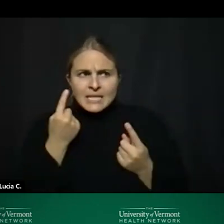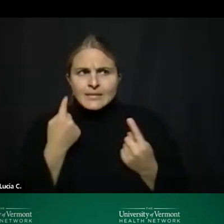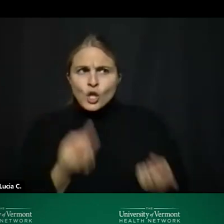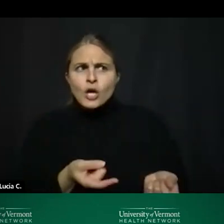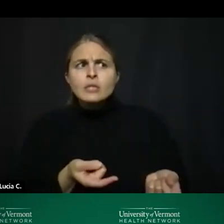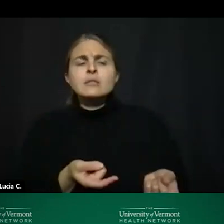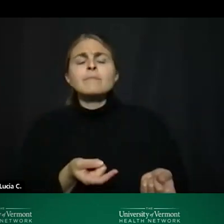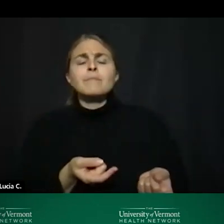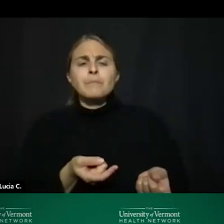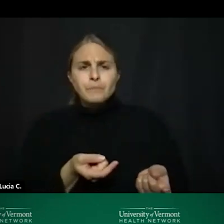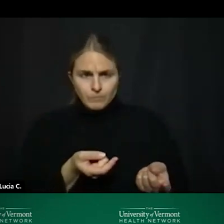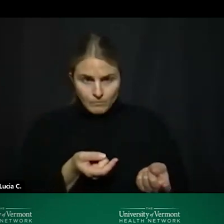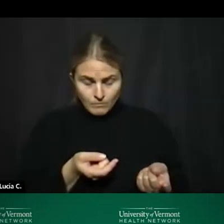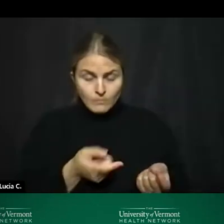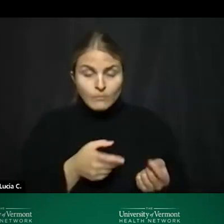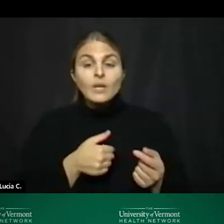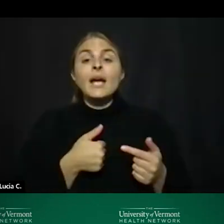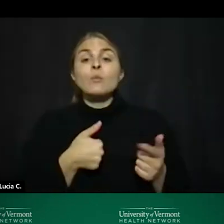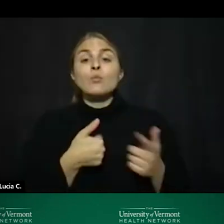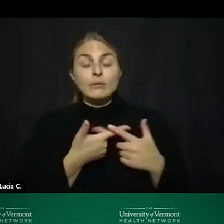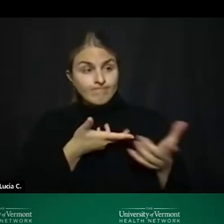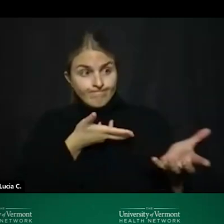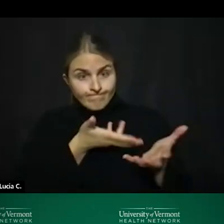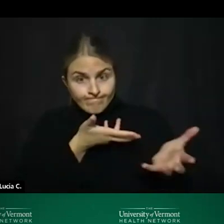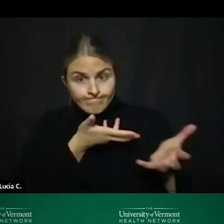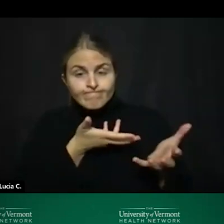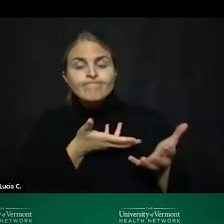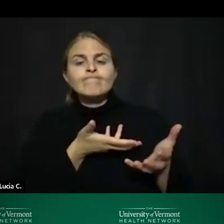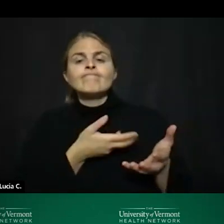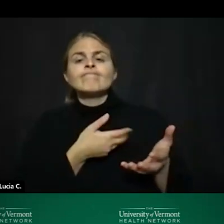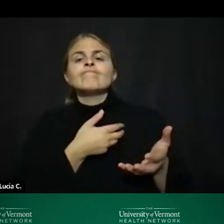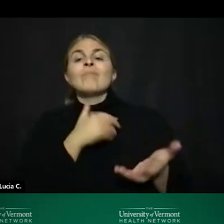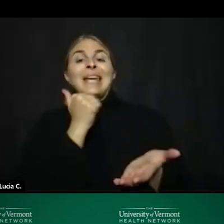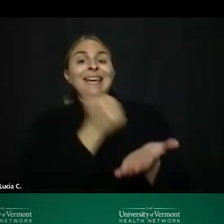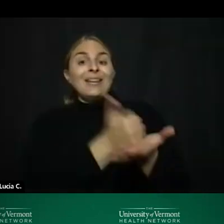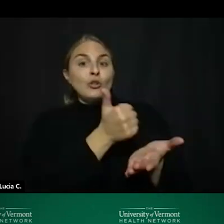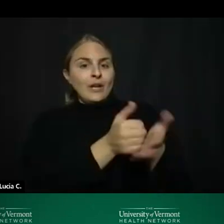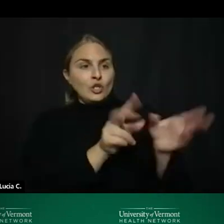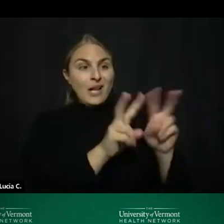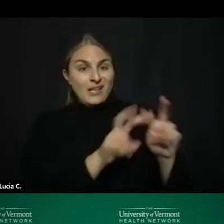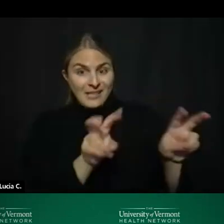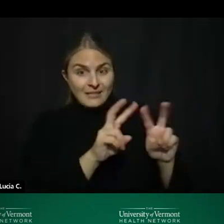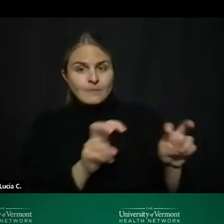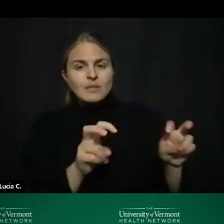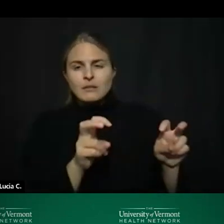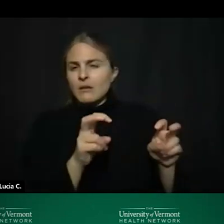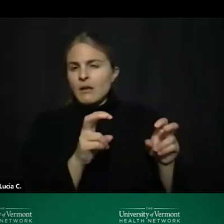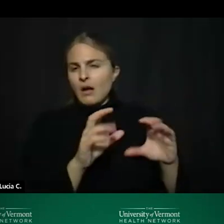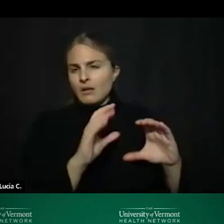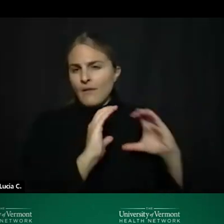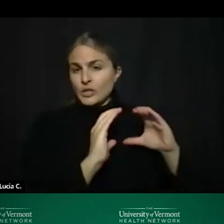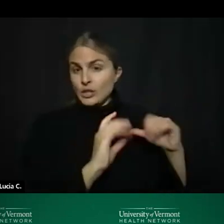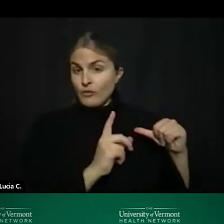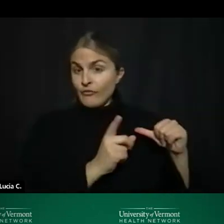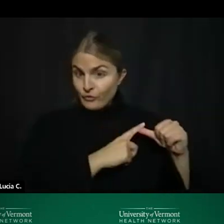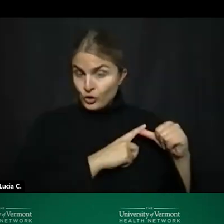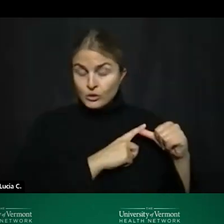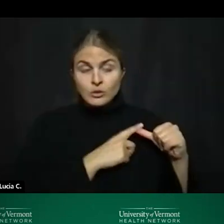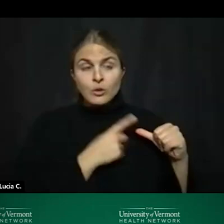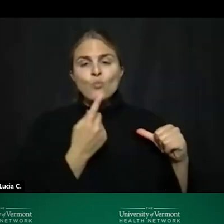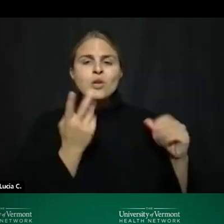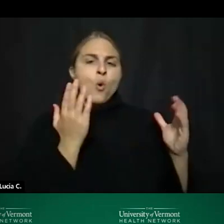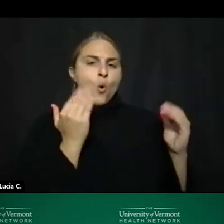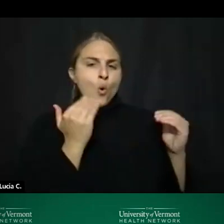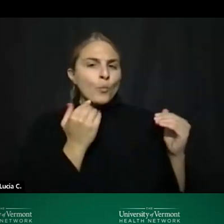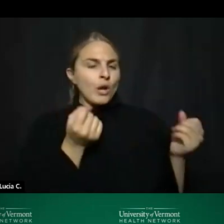by engagement intervention assessment really a conversation we're hoping that we can